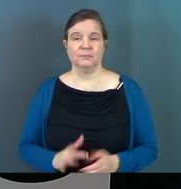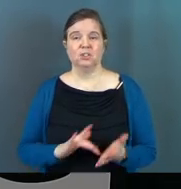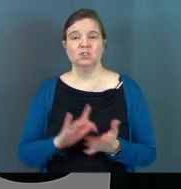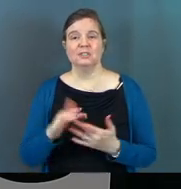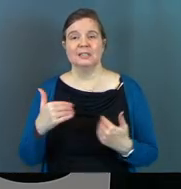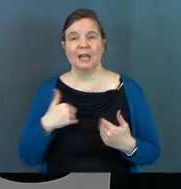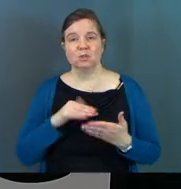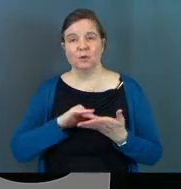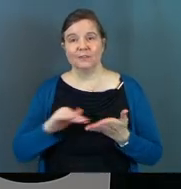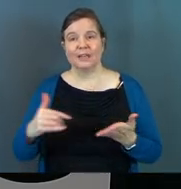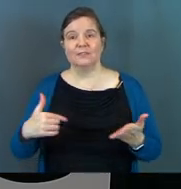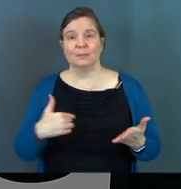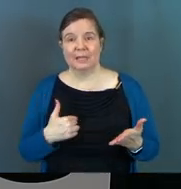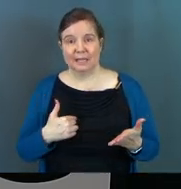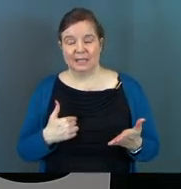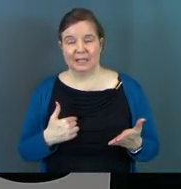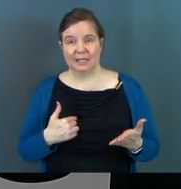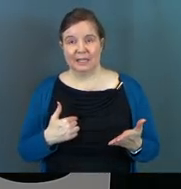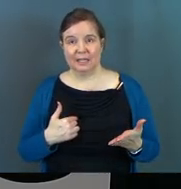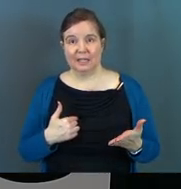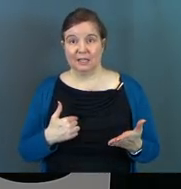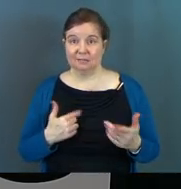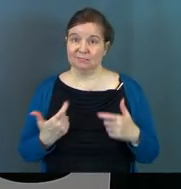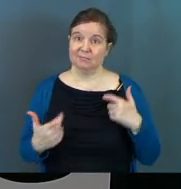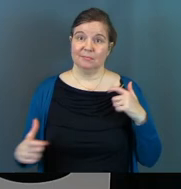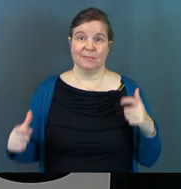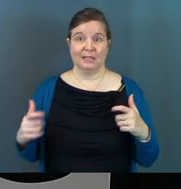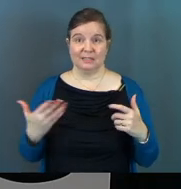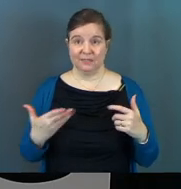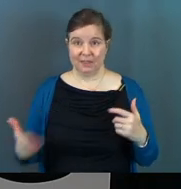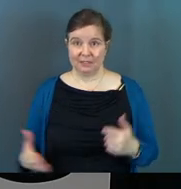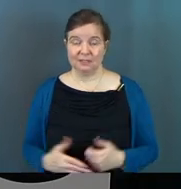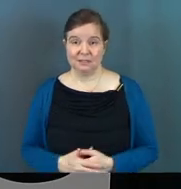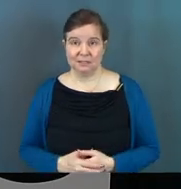Jesus had to forgive me massive things.